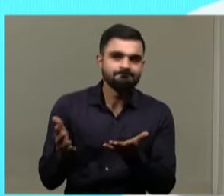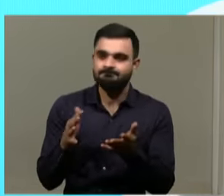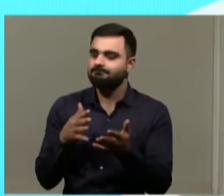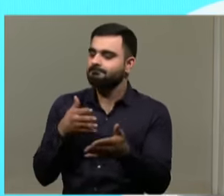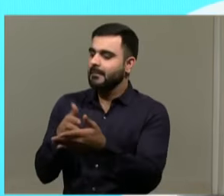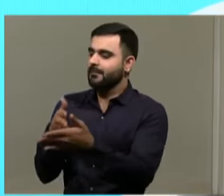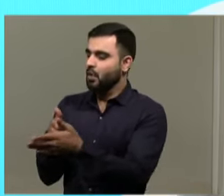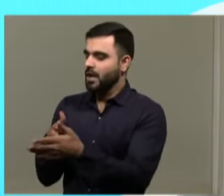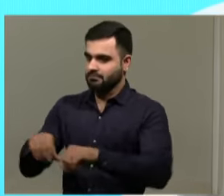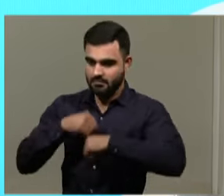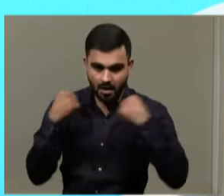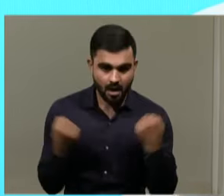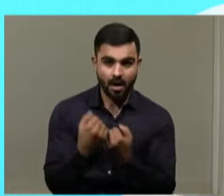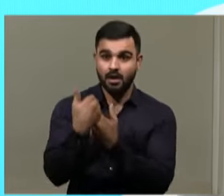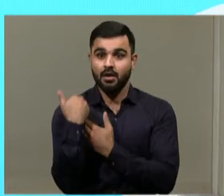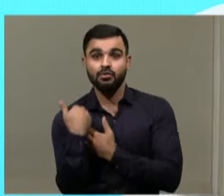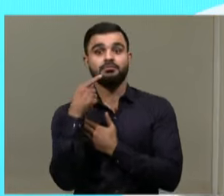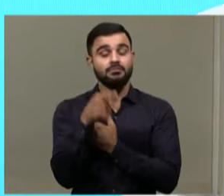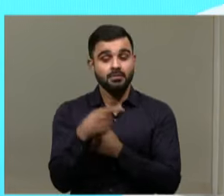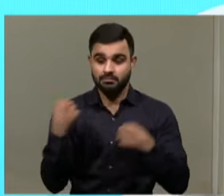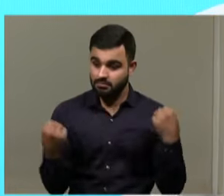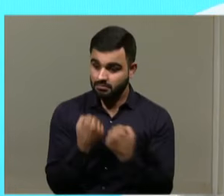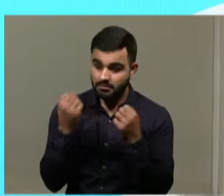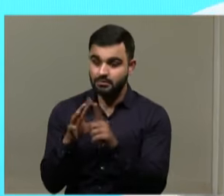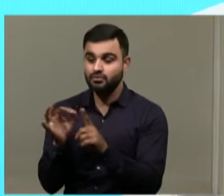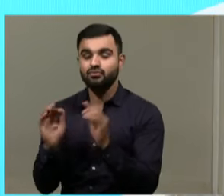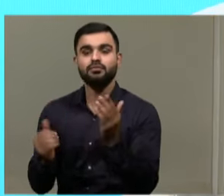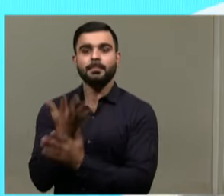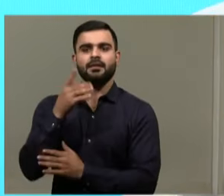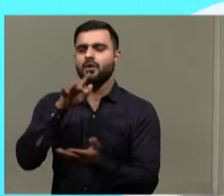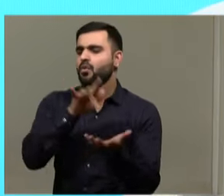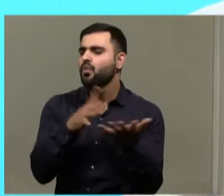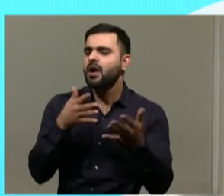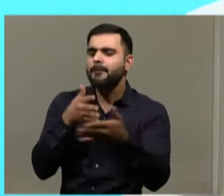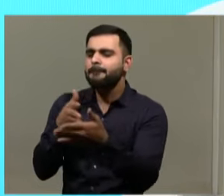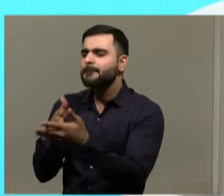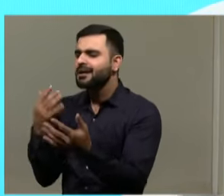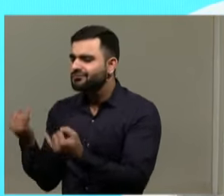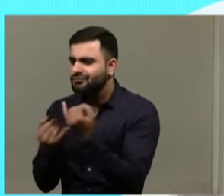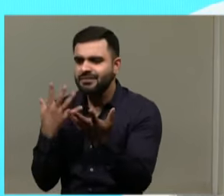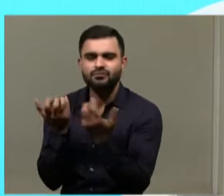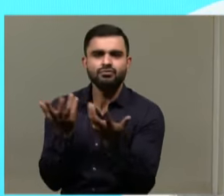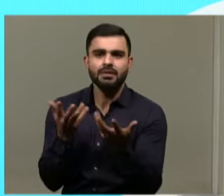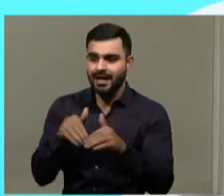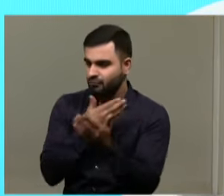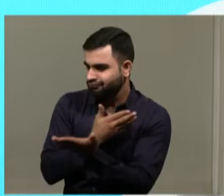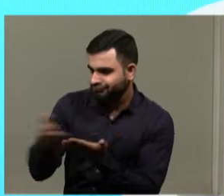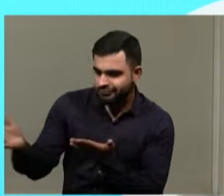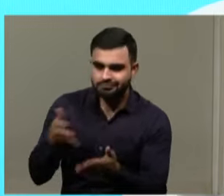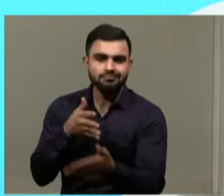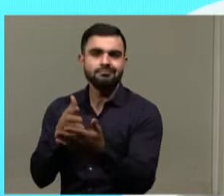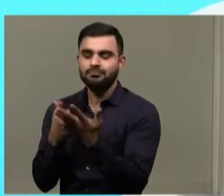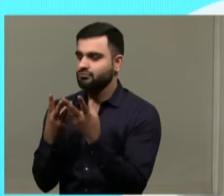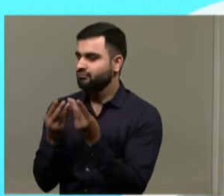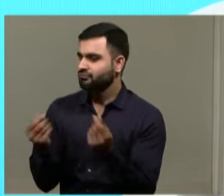Action with accountability. That's the idea behind this initiative. But where are these barriers to be found? How can they be removed? And